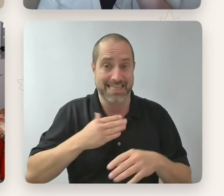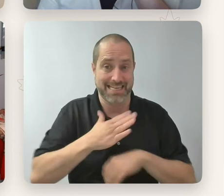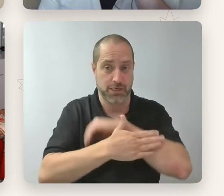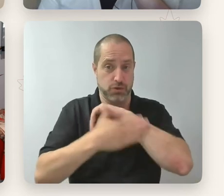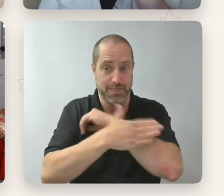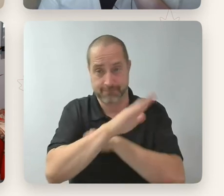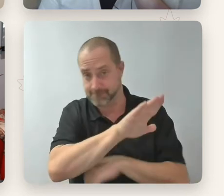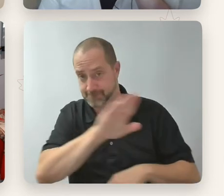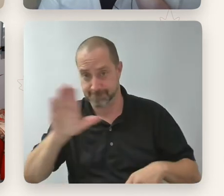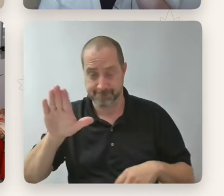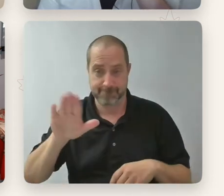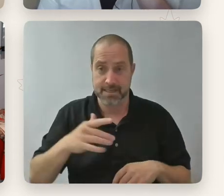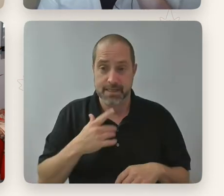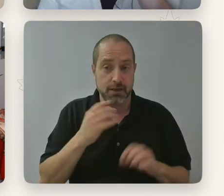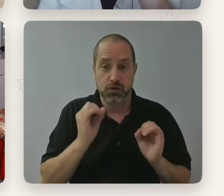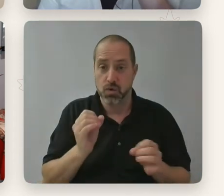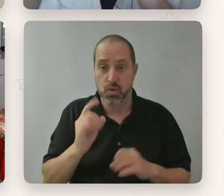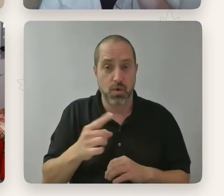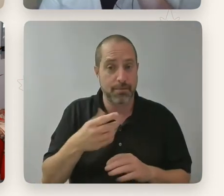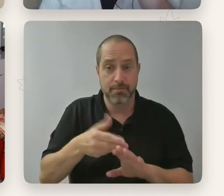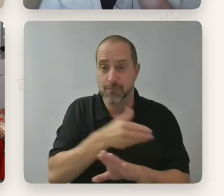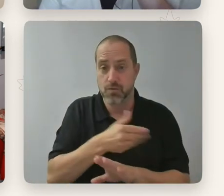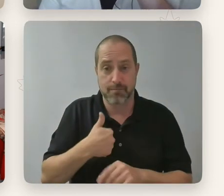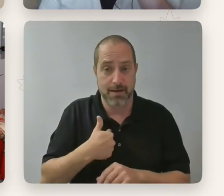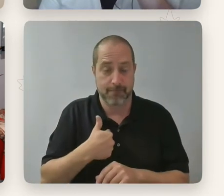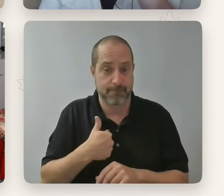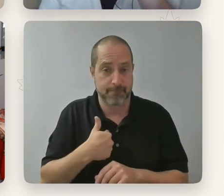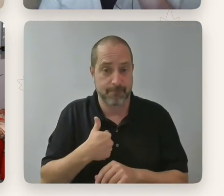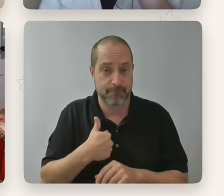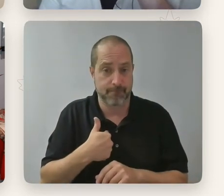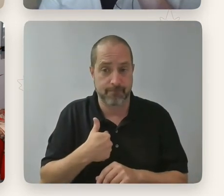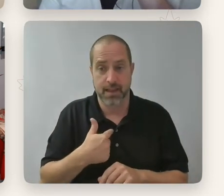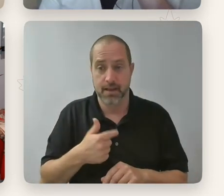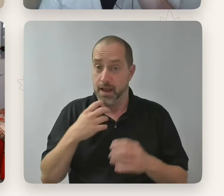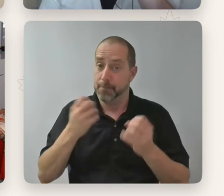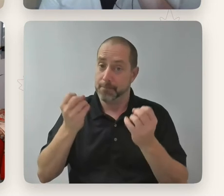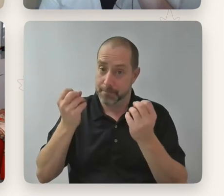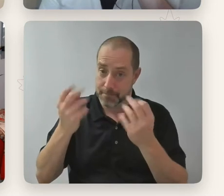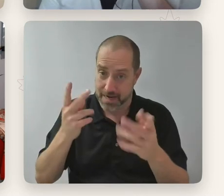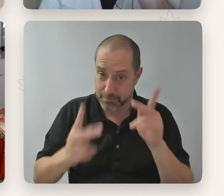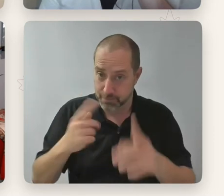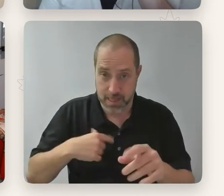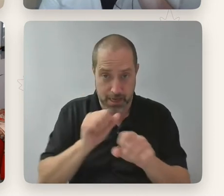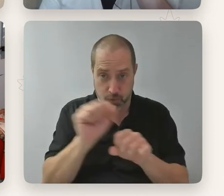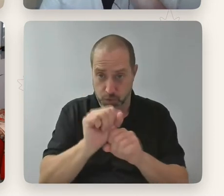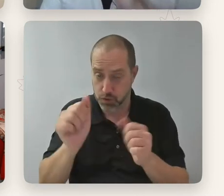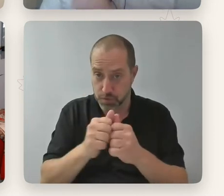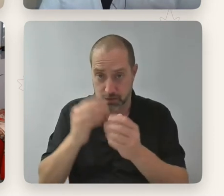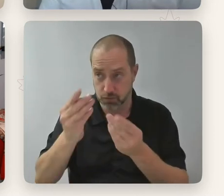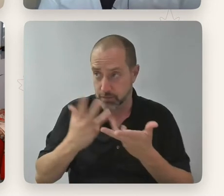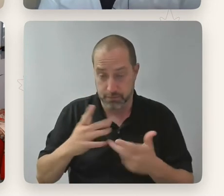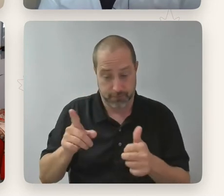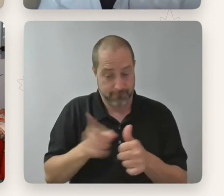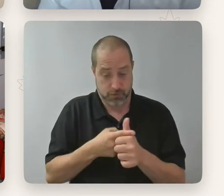according to multiple people that I've worked with. And it, uh, it really opened